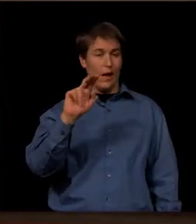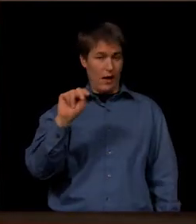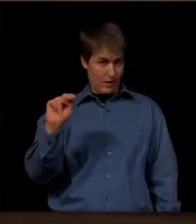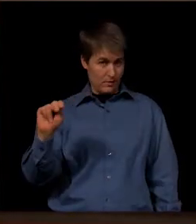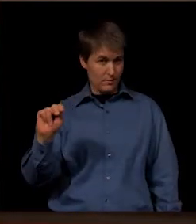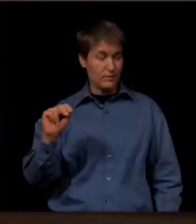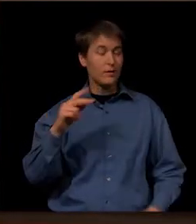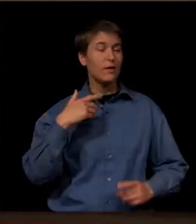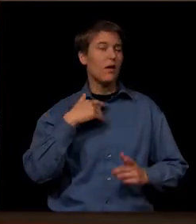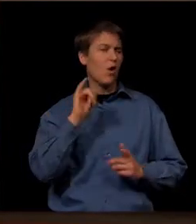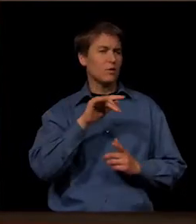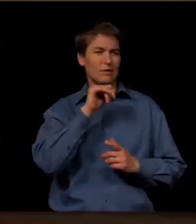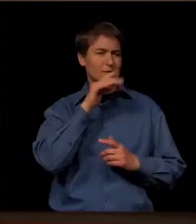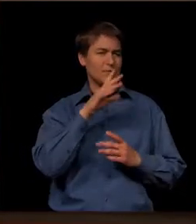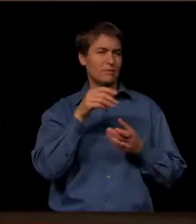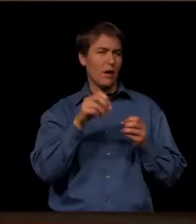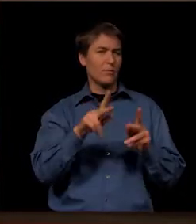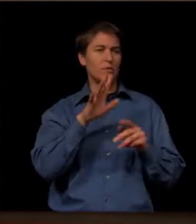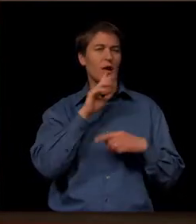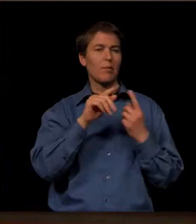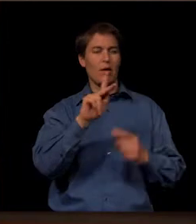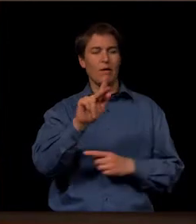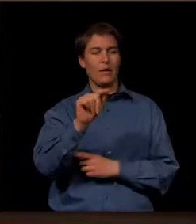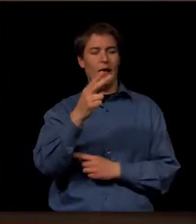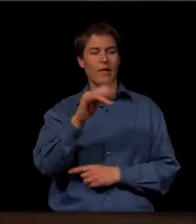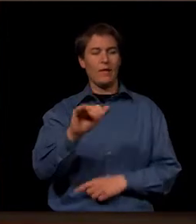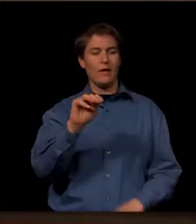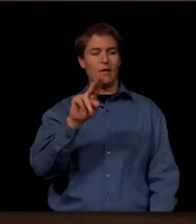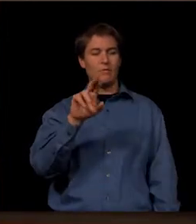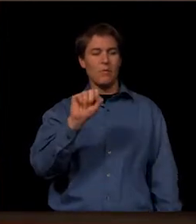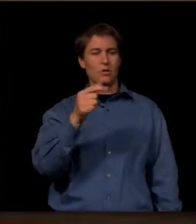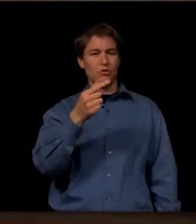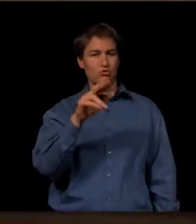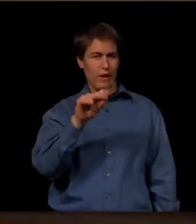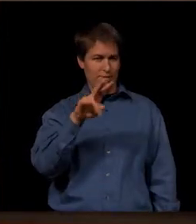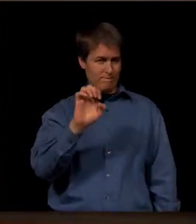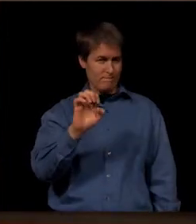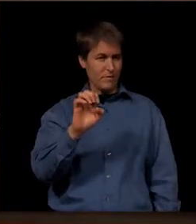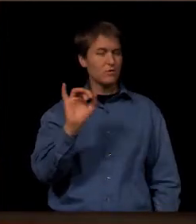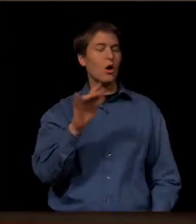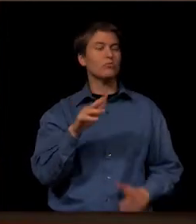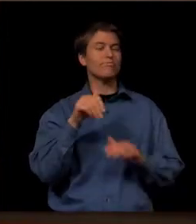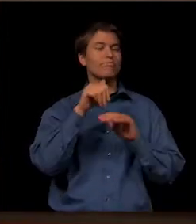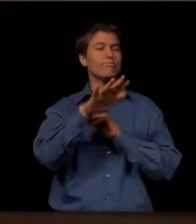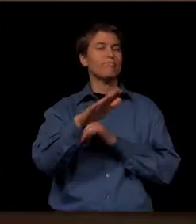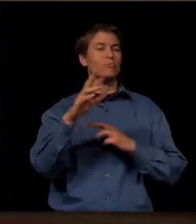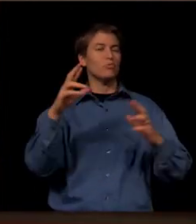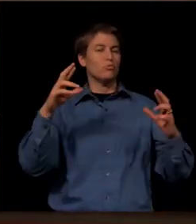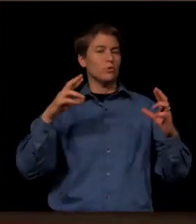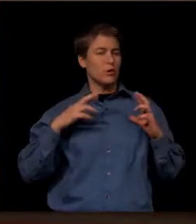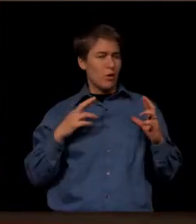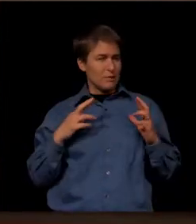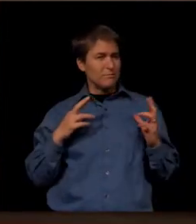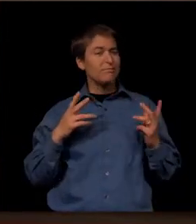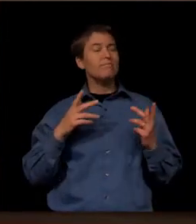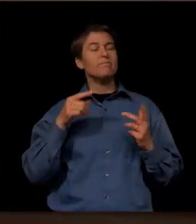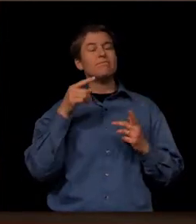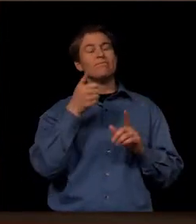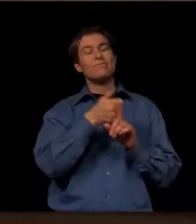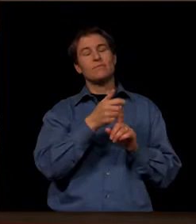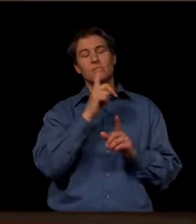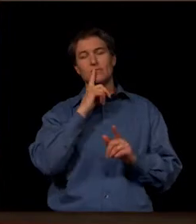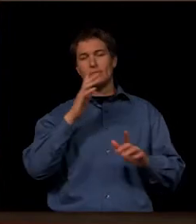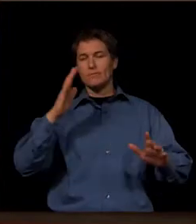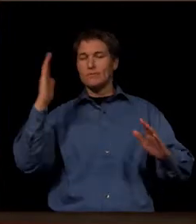chance to talk about Kathy Musgrave. Kathy is with us tonight, but she has also submitted her retirement and has done an outstanding job